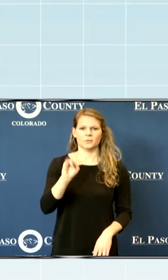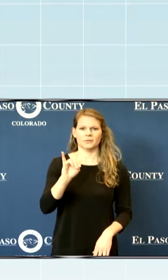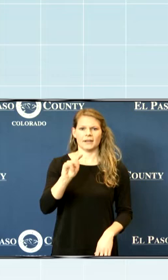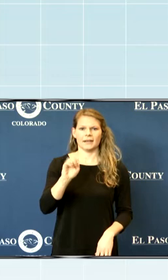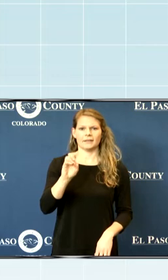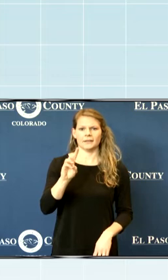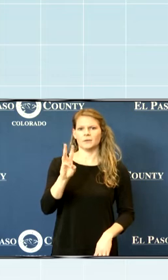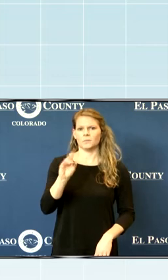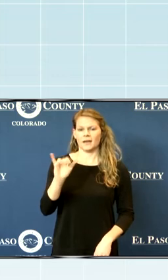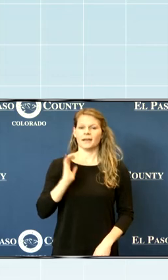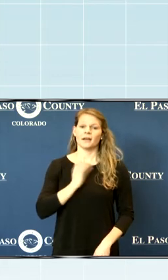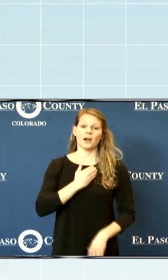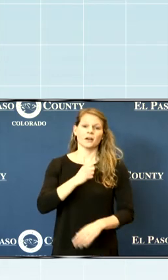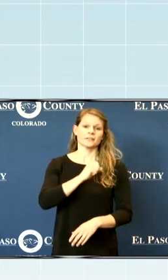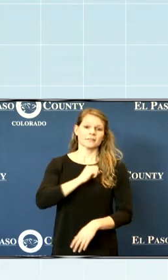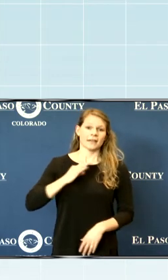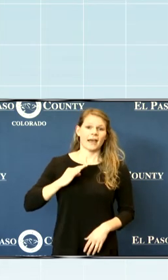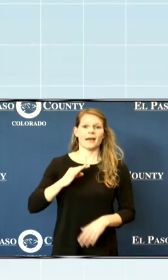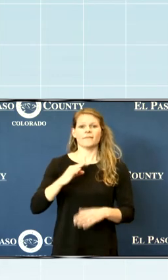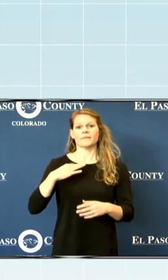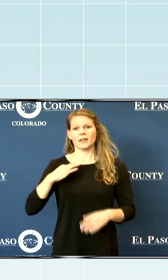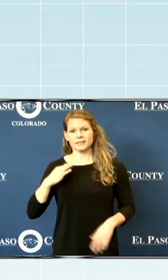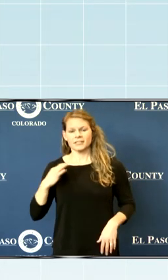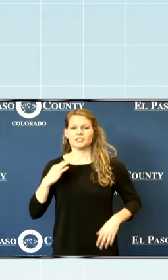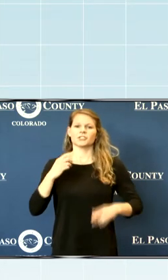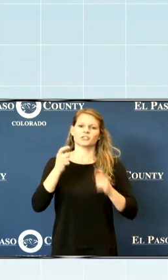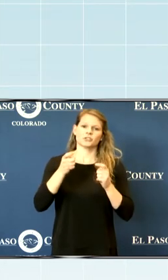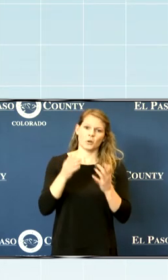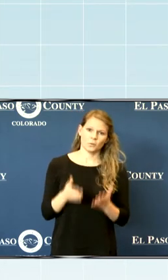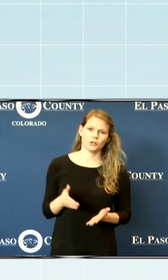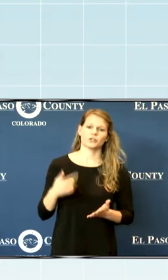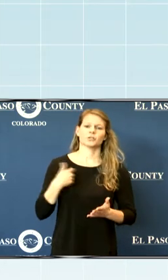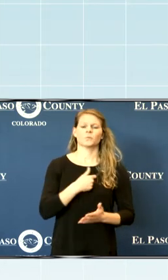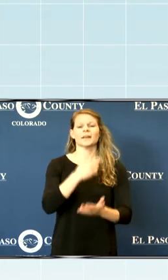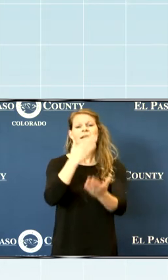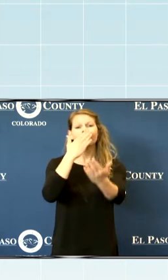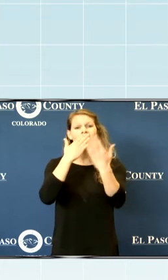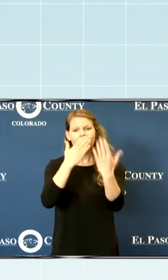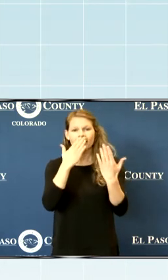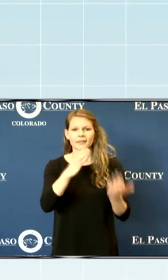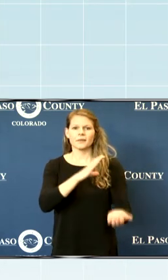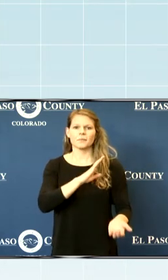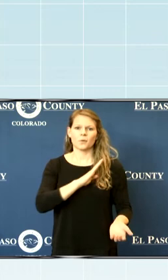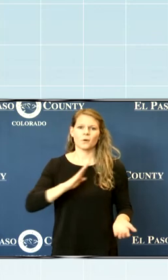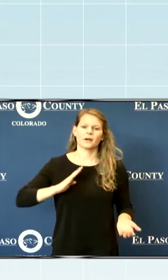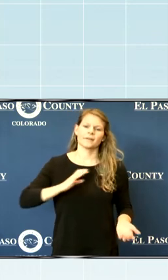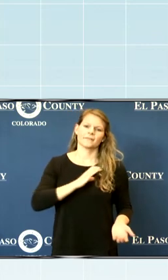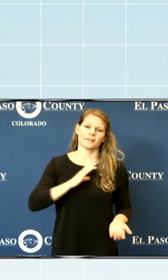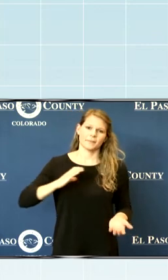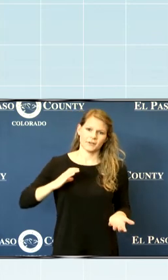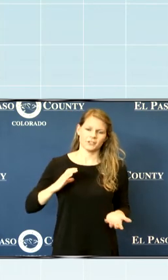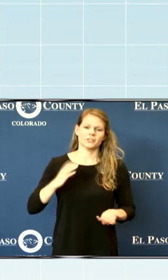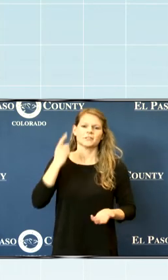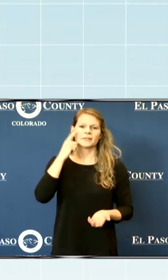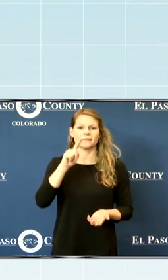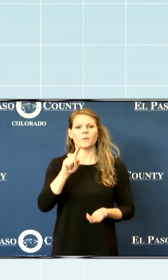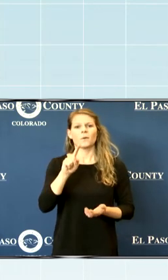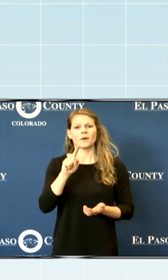volunteers, partner agencies, and our donors, we thank the Board of County Commissioners for this